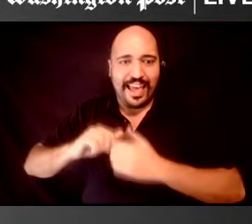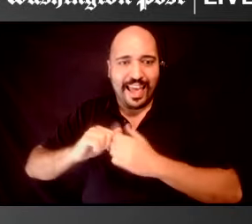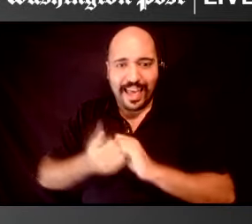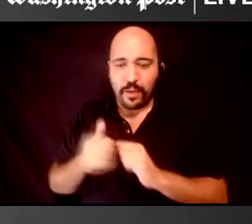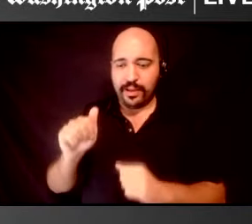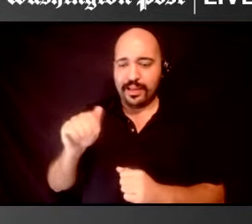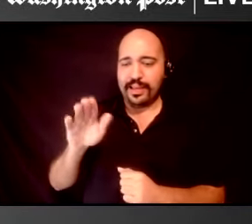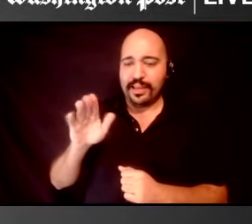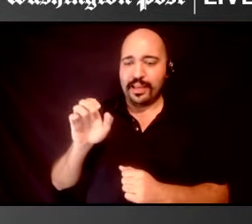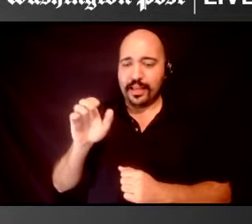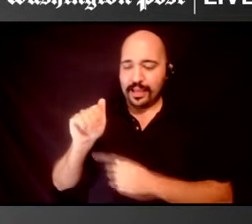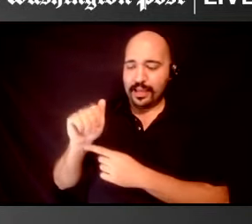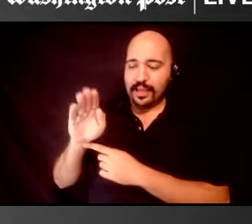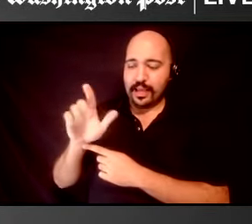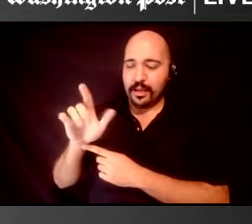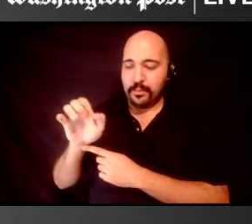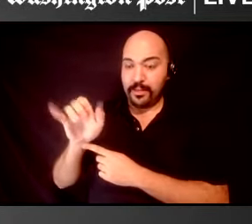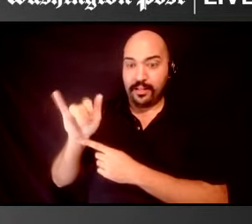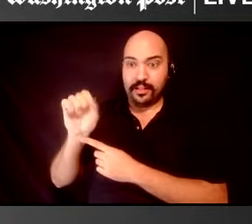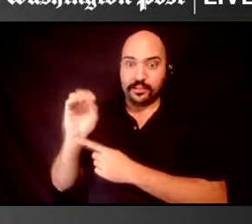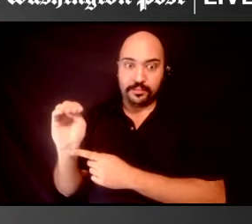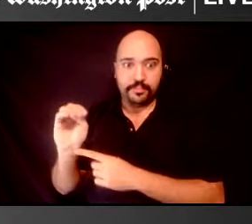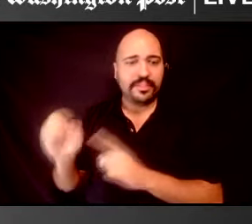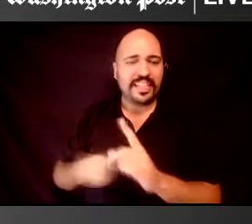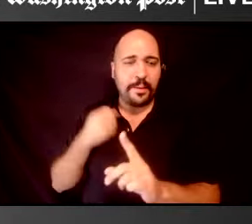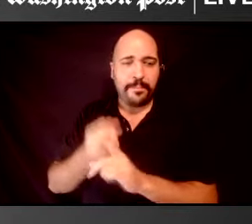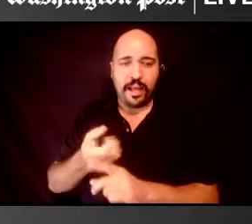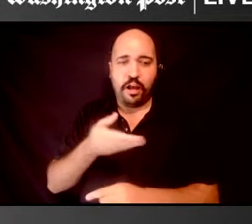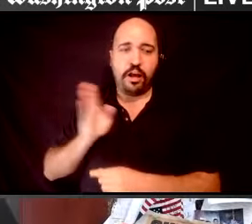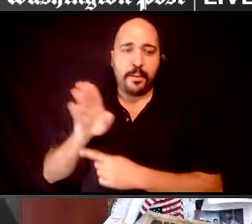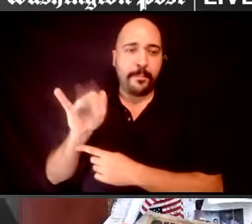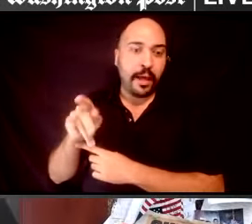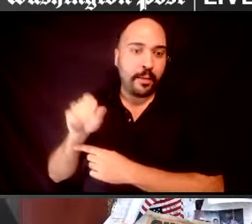is impacting our BIPOC people.